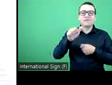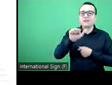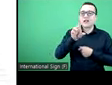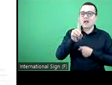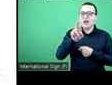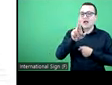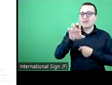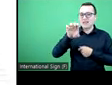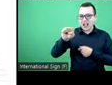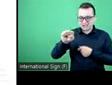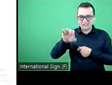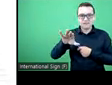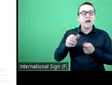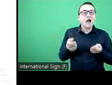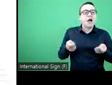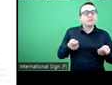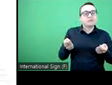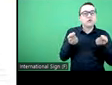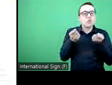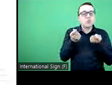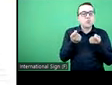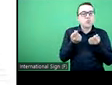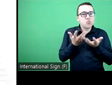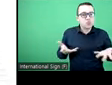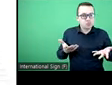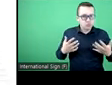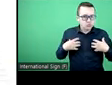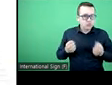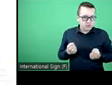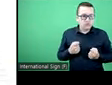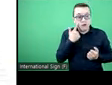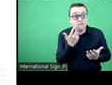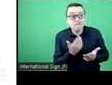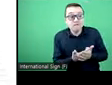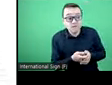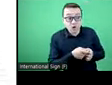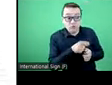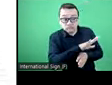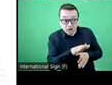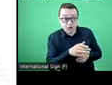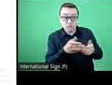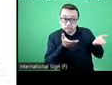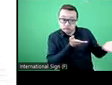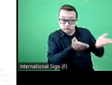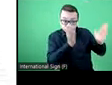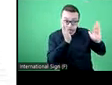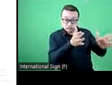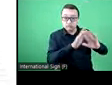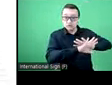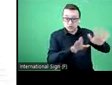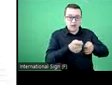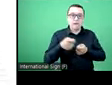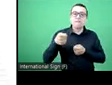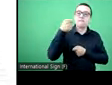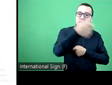entity for health services. It's called address. And this